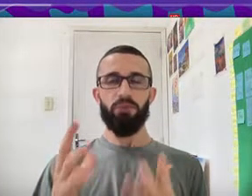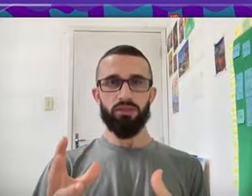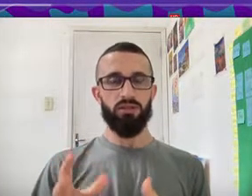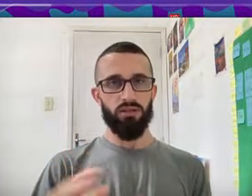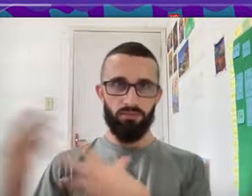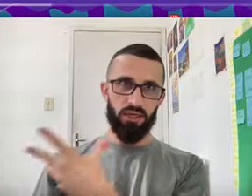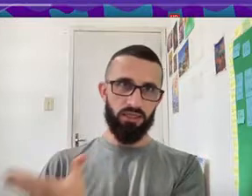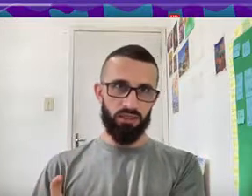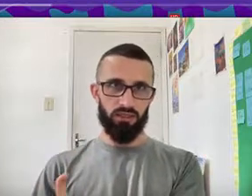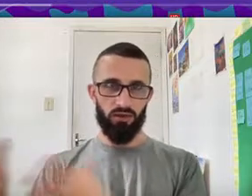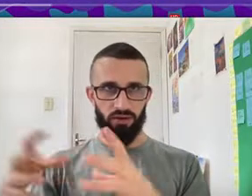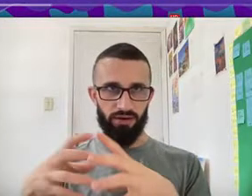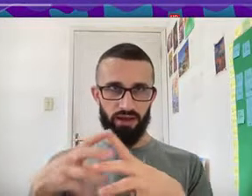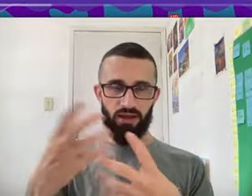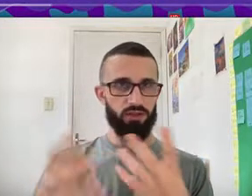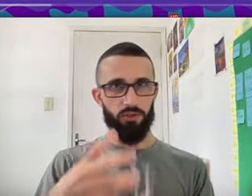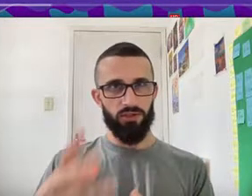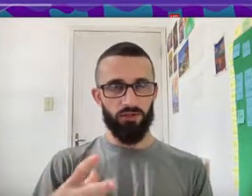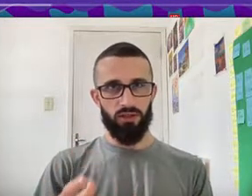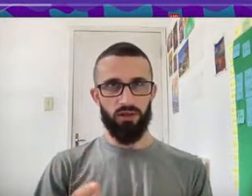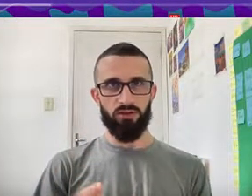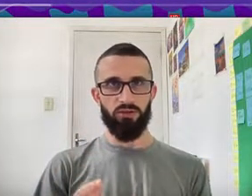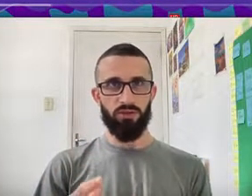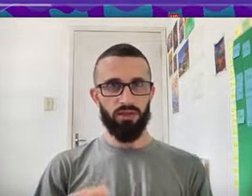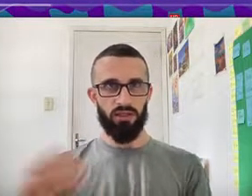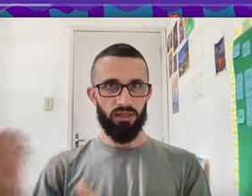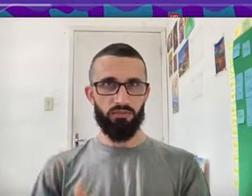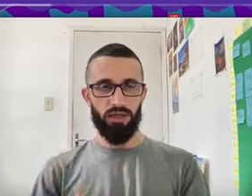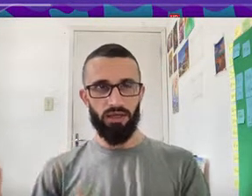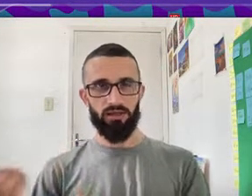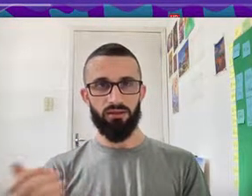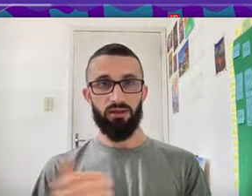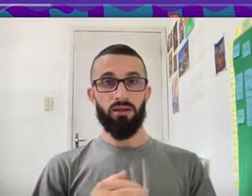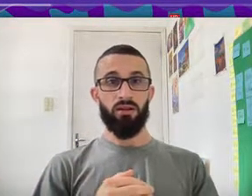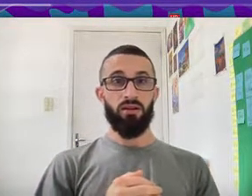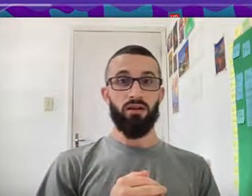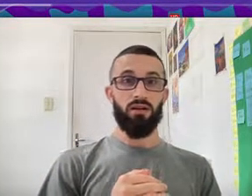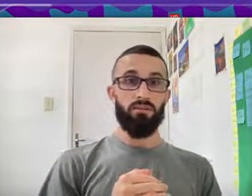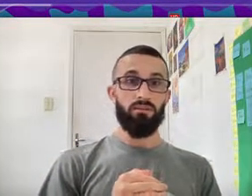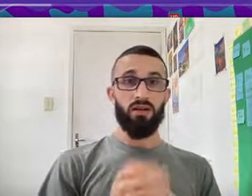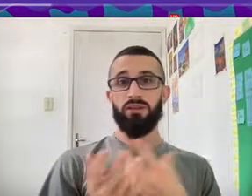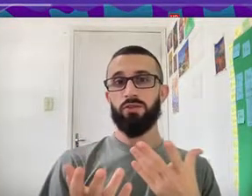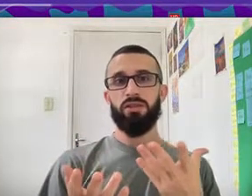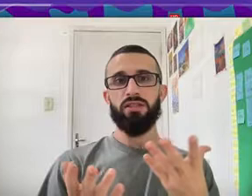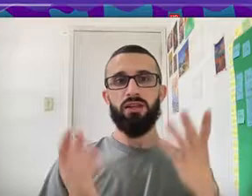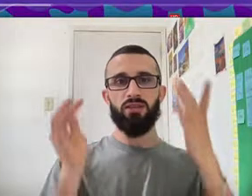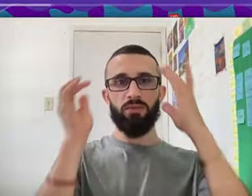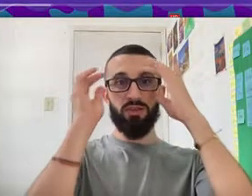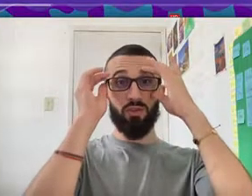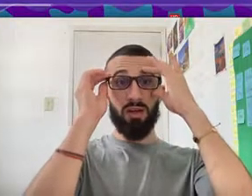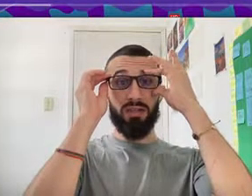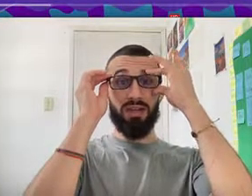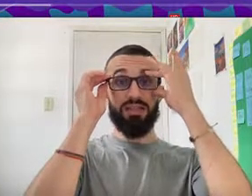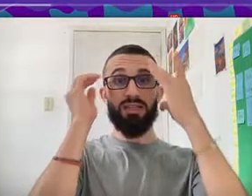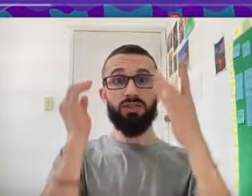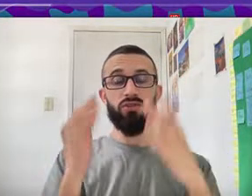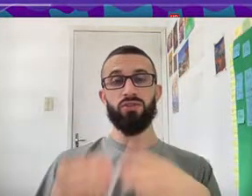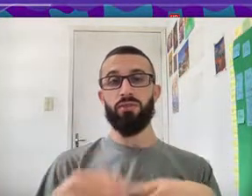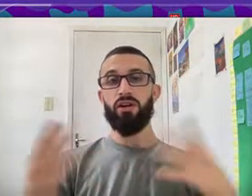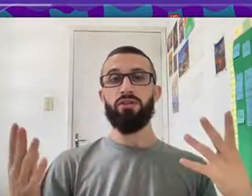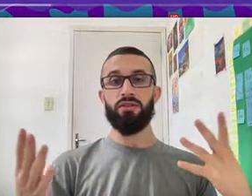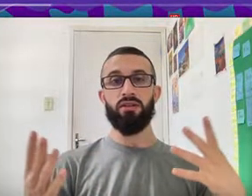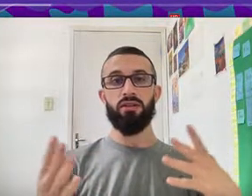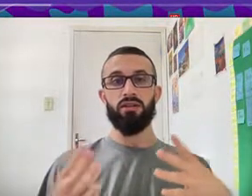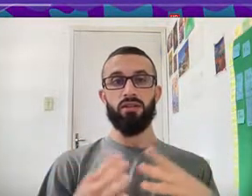Put The Money Or A Specific Amount Of Money In The Bank Um And This Makes Sense Because Guardar Is